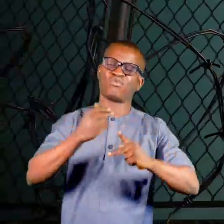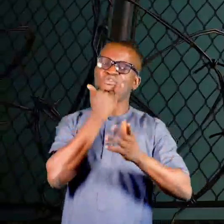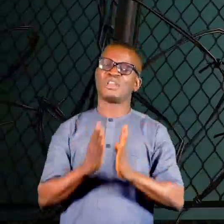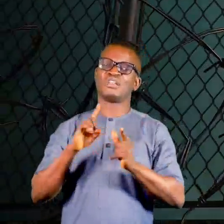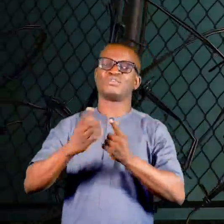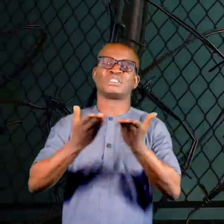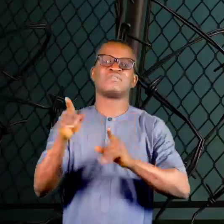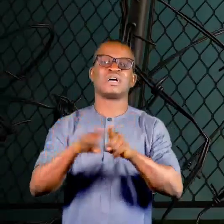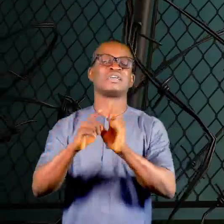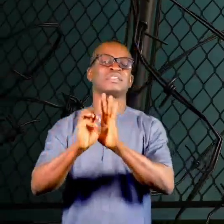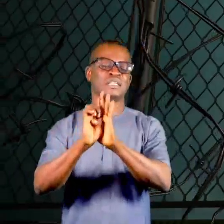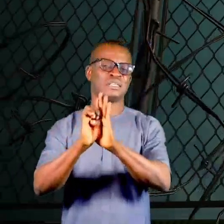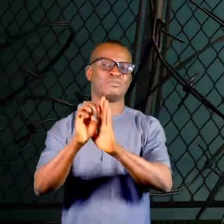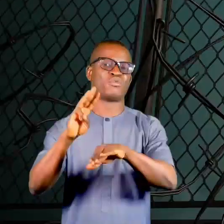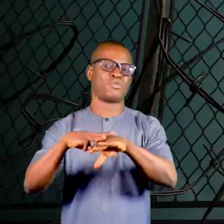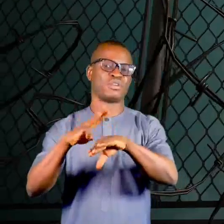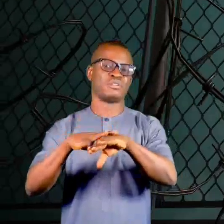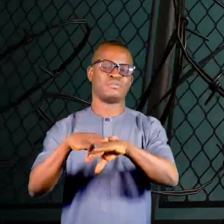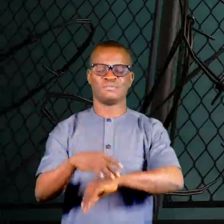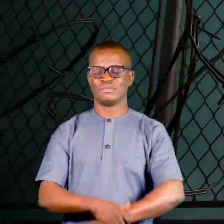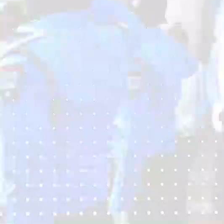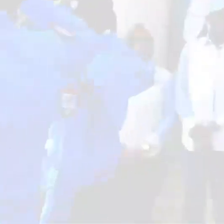offenders to serve as a deterrent.